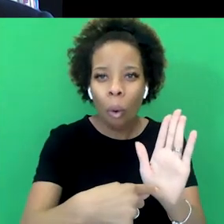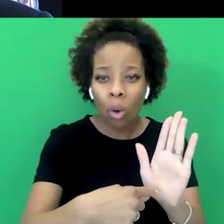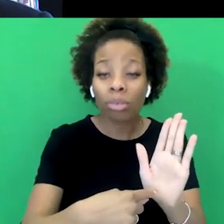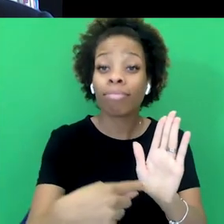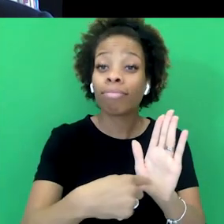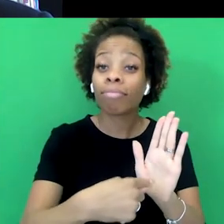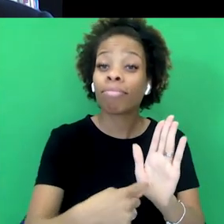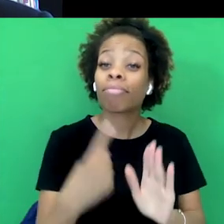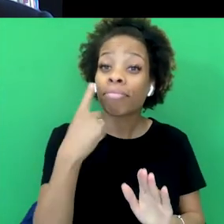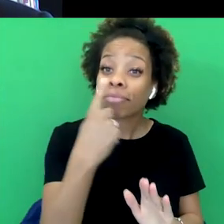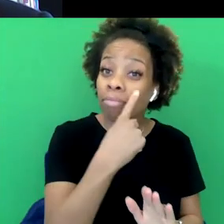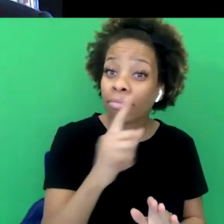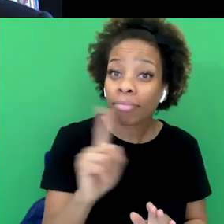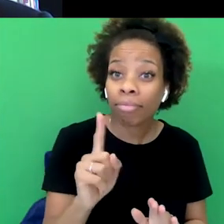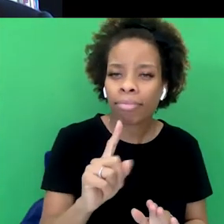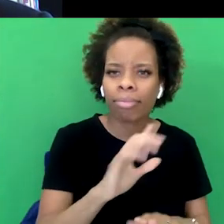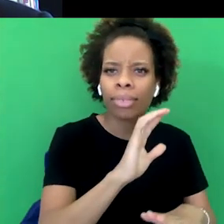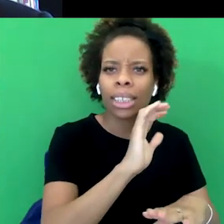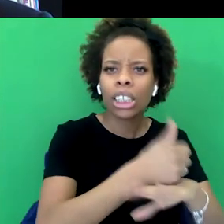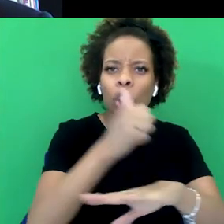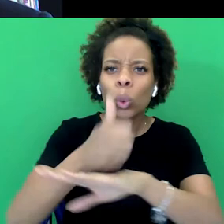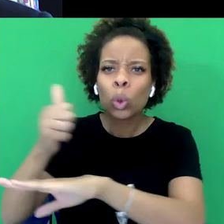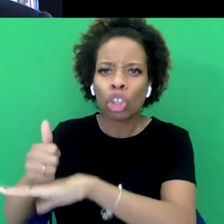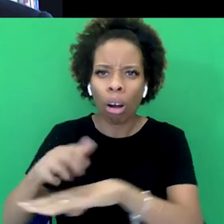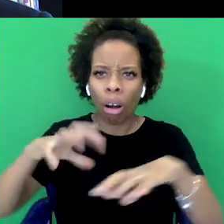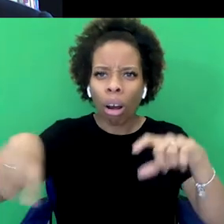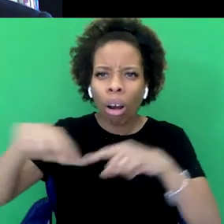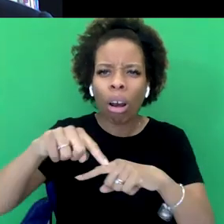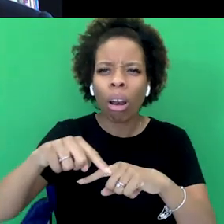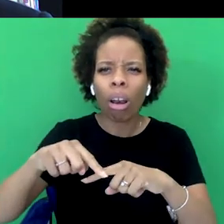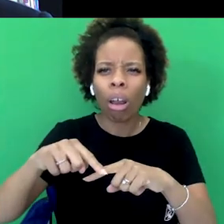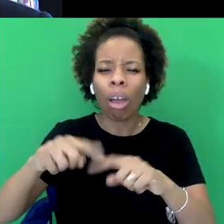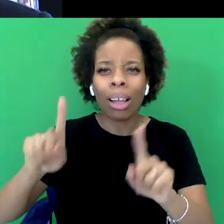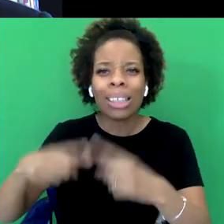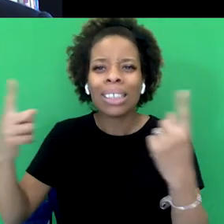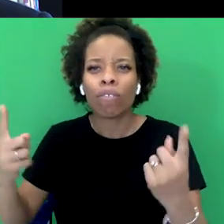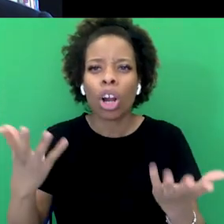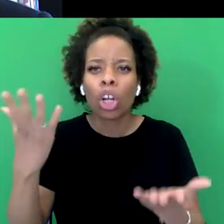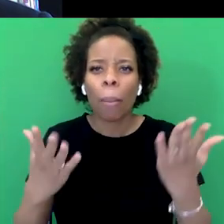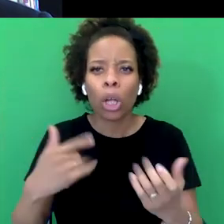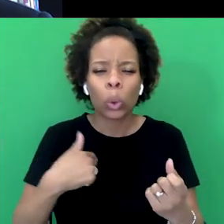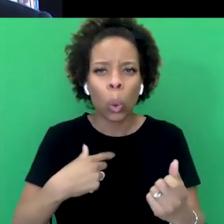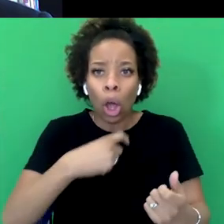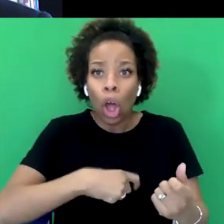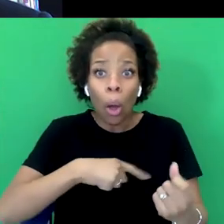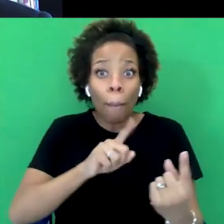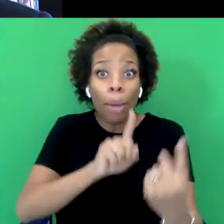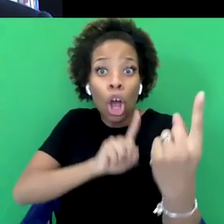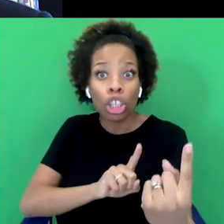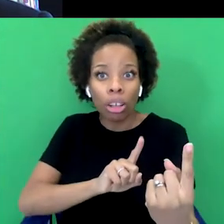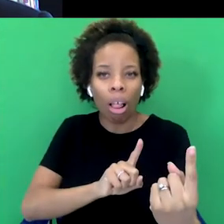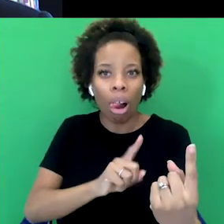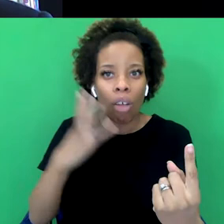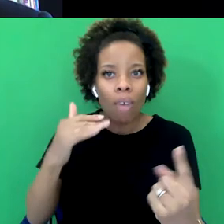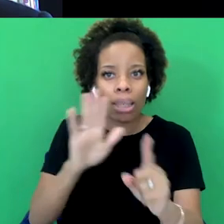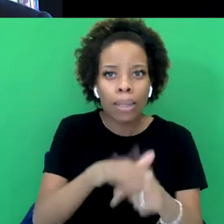areas, as opposed to personal racism, like playground racism, or intimate racism on the